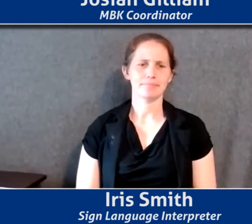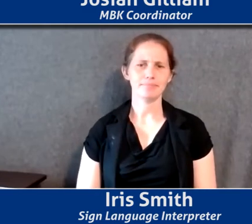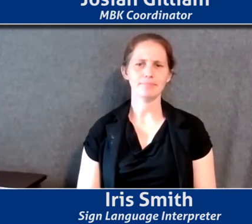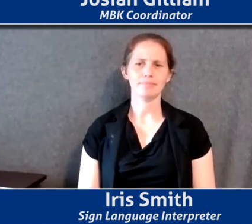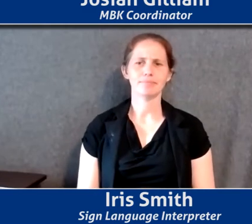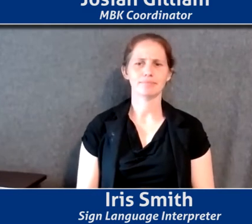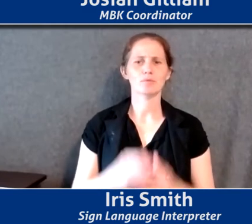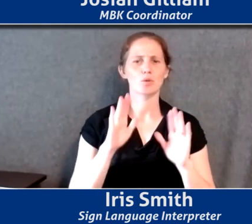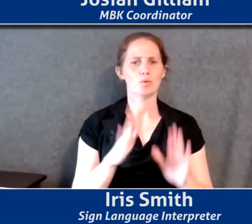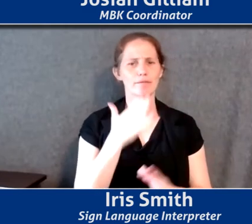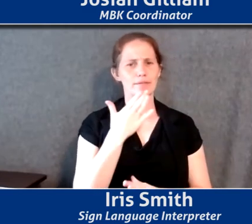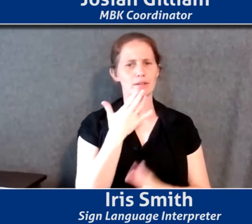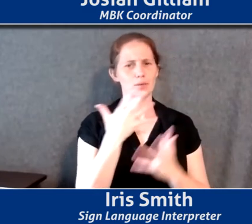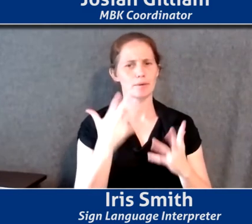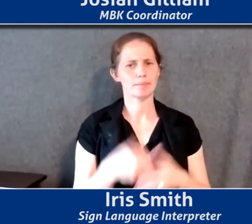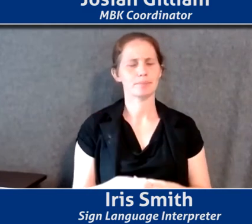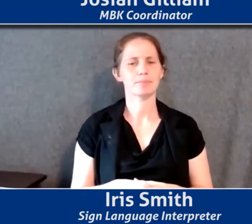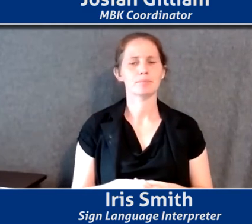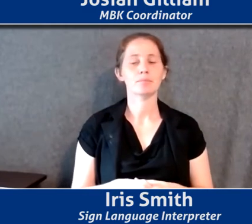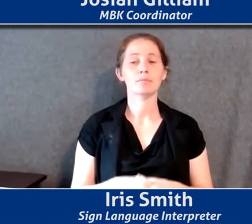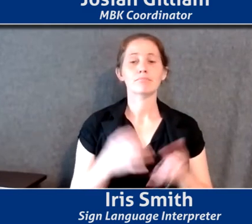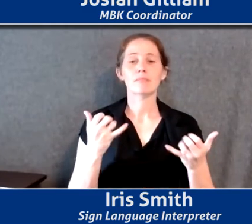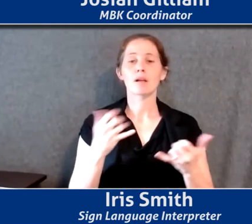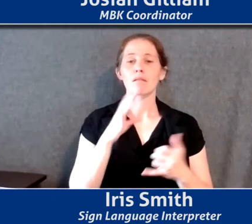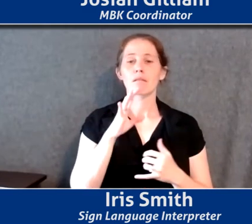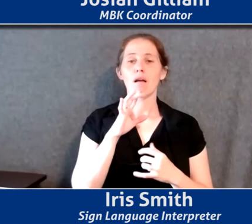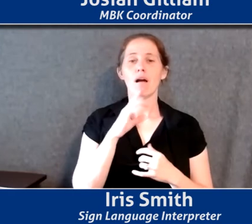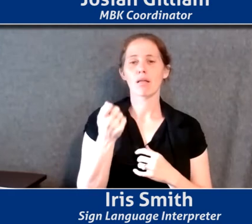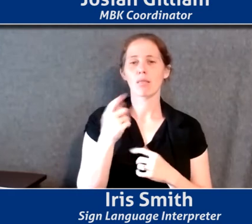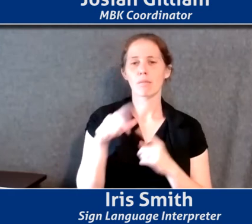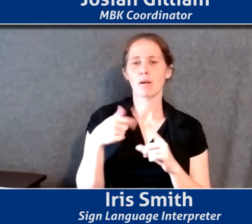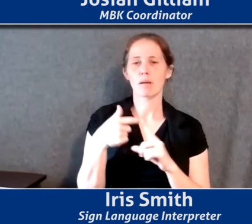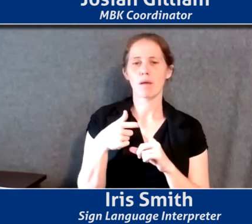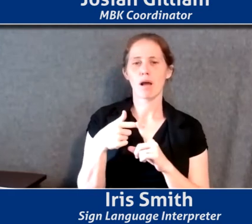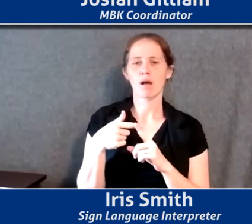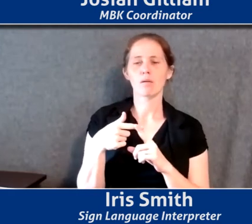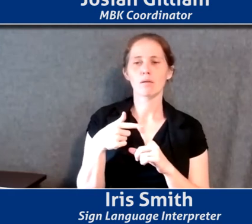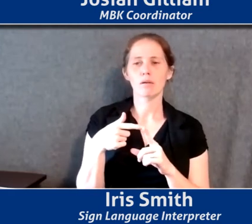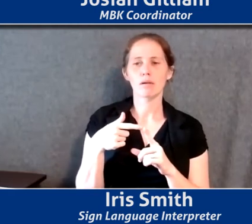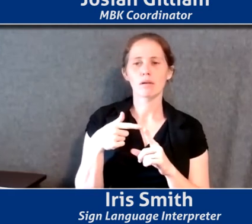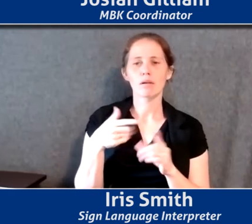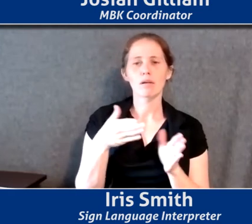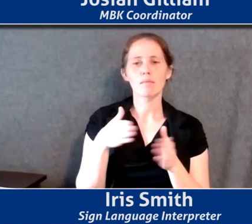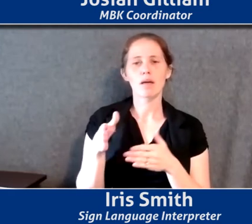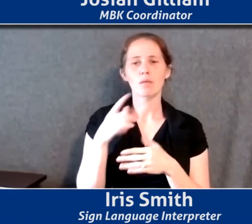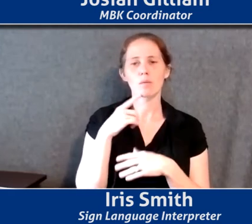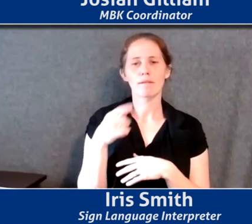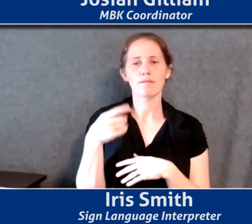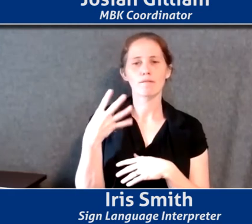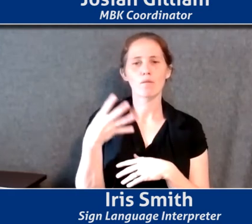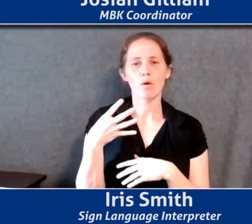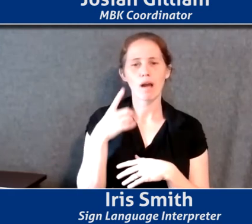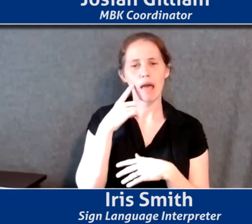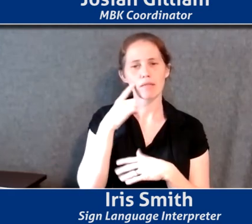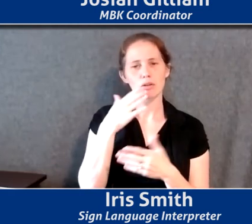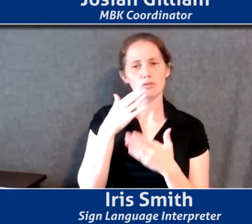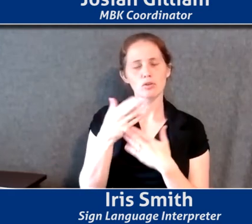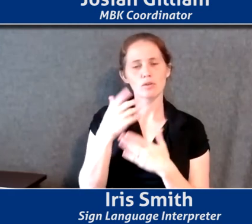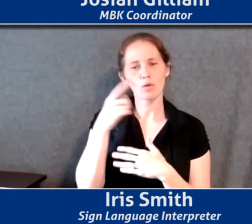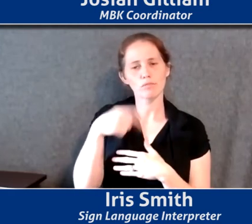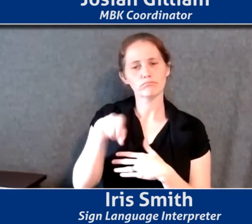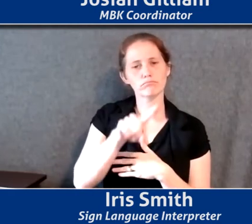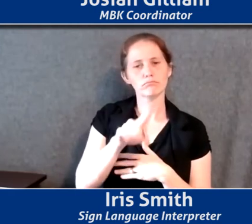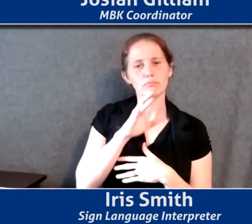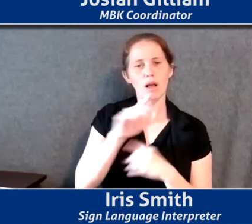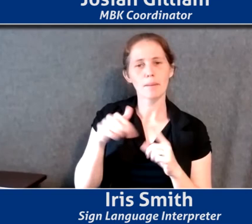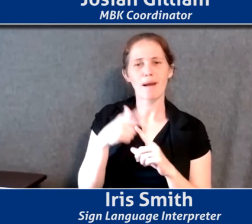Wonderful. Thank you so much. Um, I'd like to talk a little bit about the pathway forward. I think it's a good conversation for us all to have. Um, and then